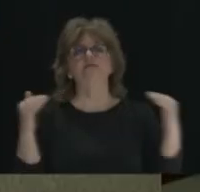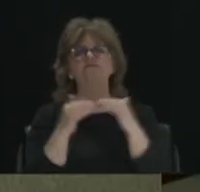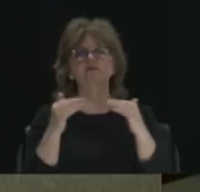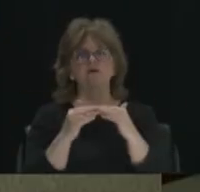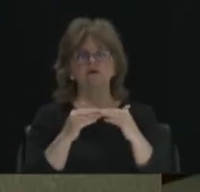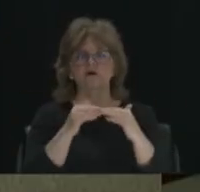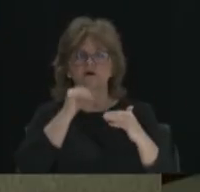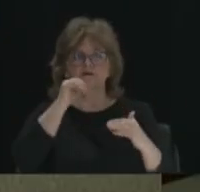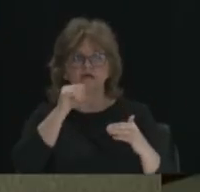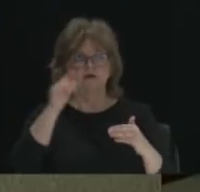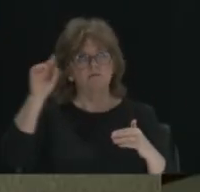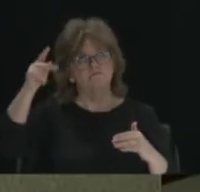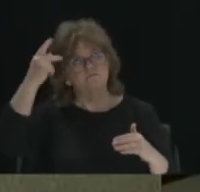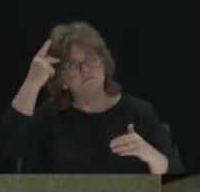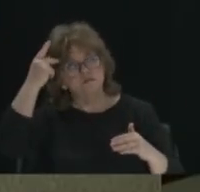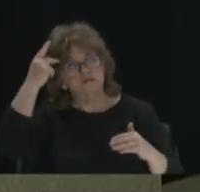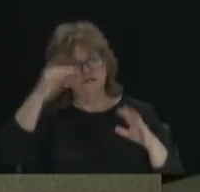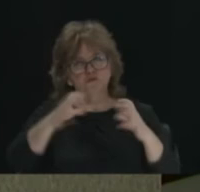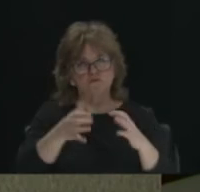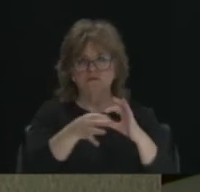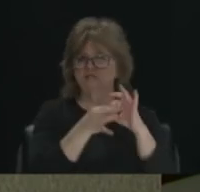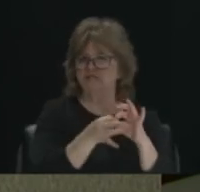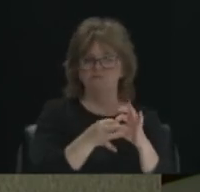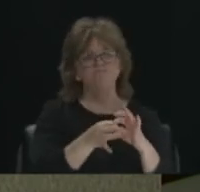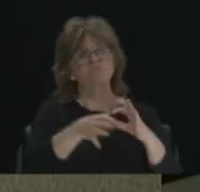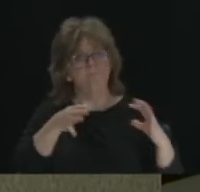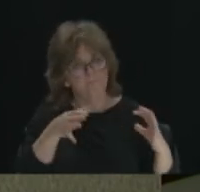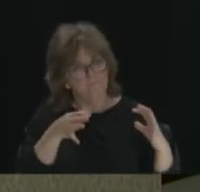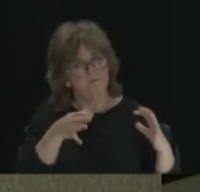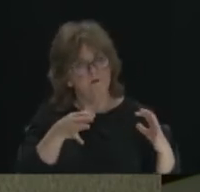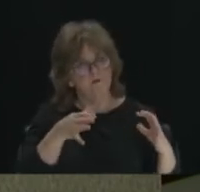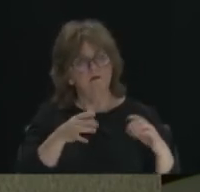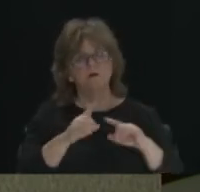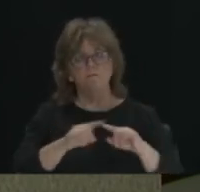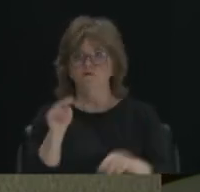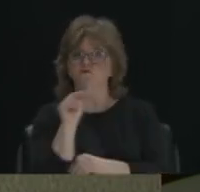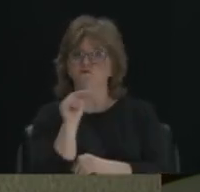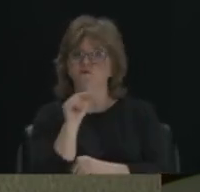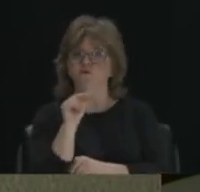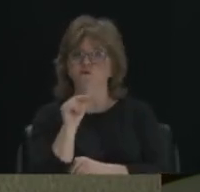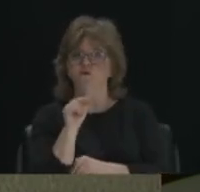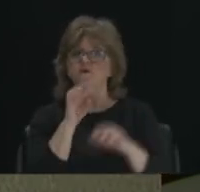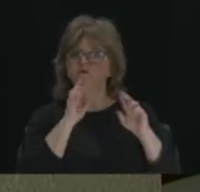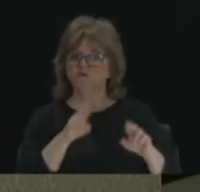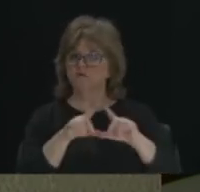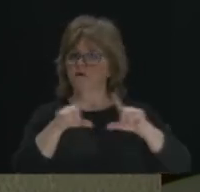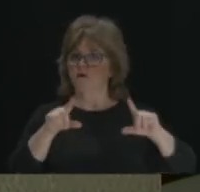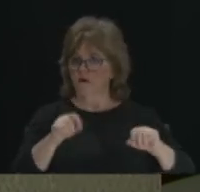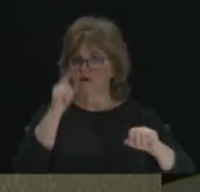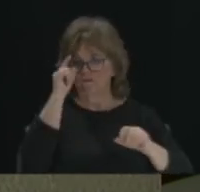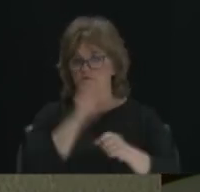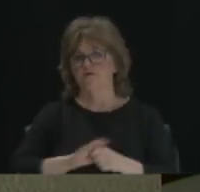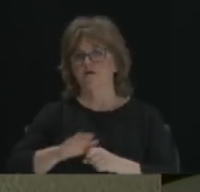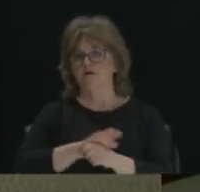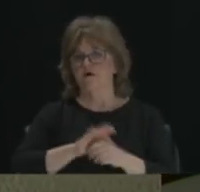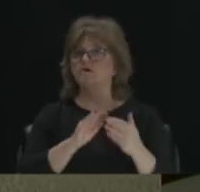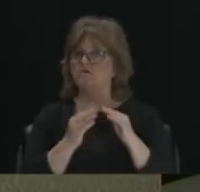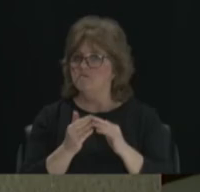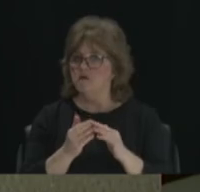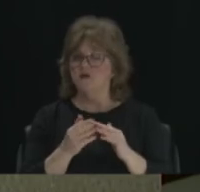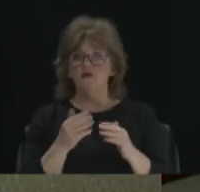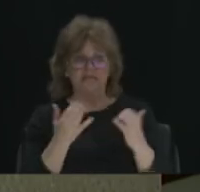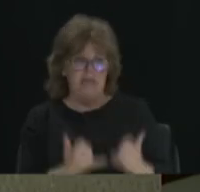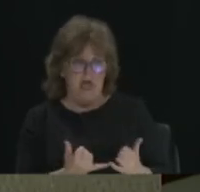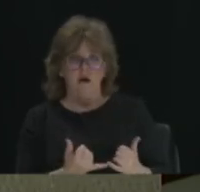a true nonpartisan legislative report card for our local community. And that's something that we can work on